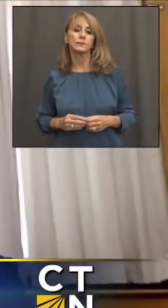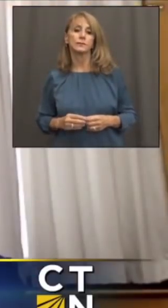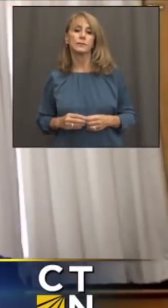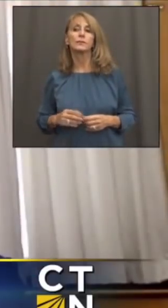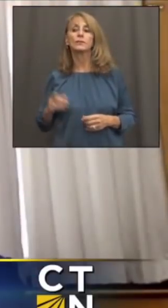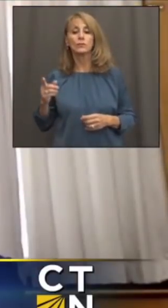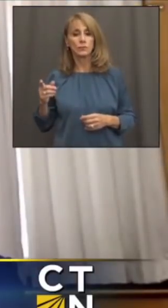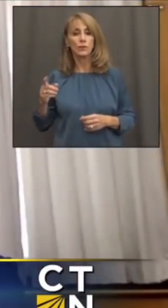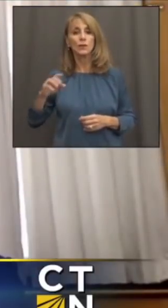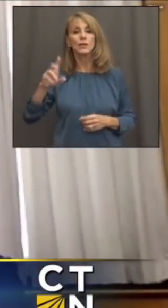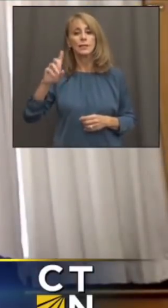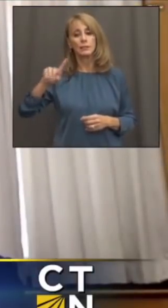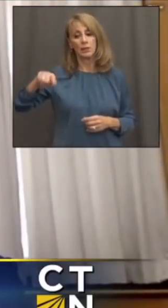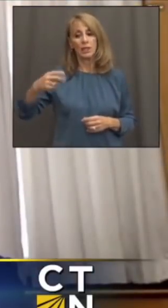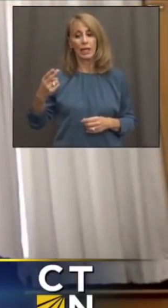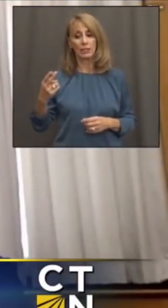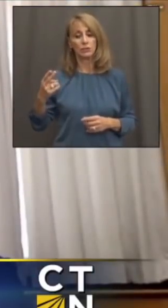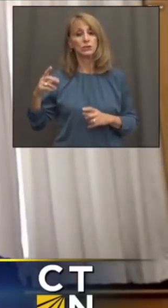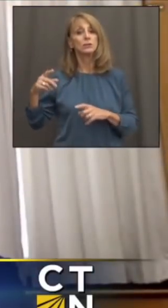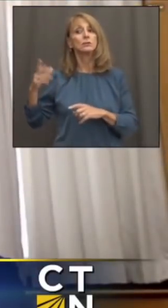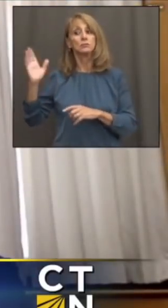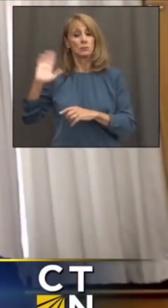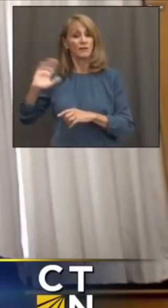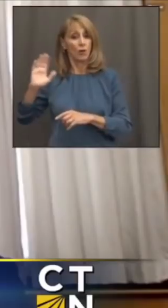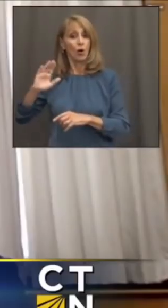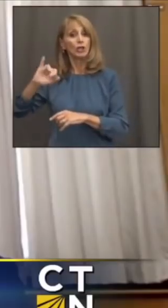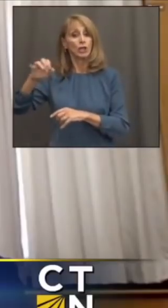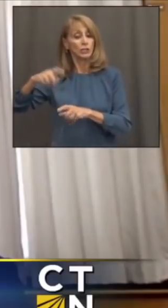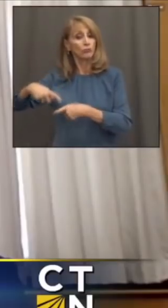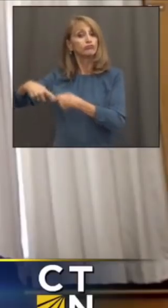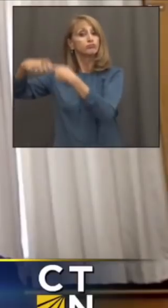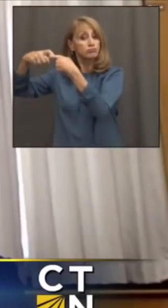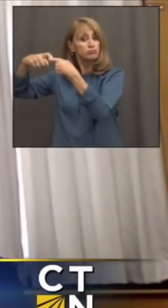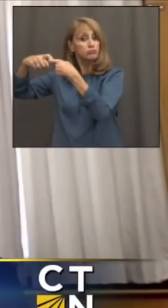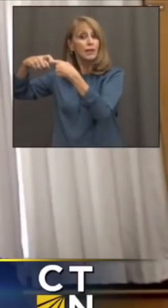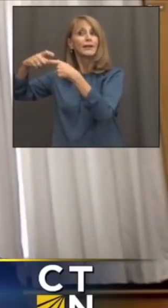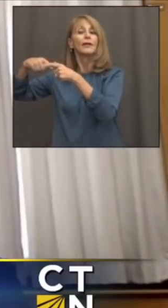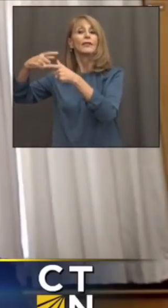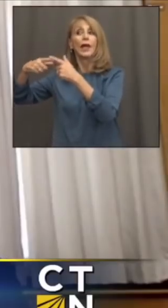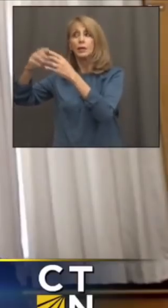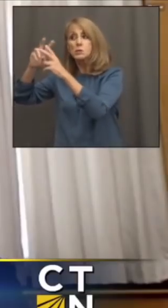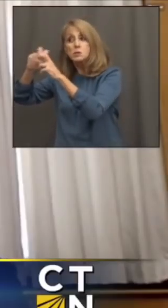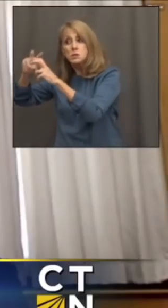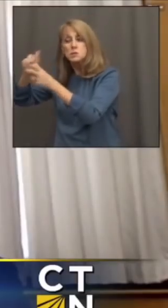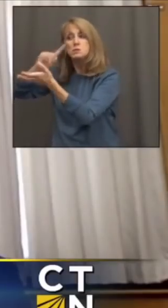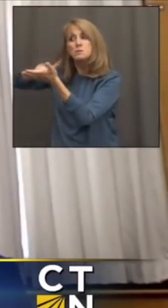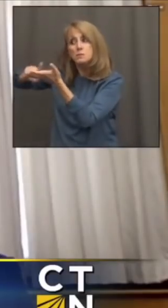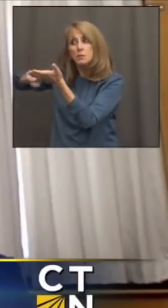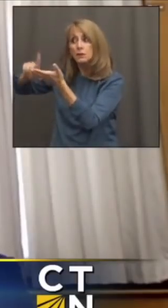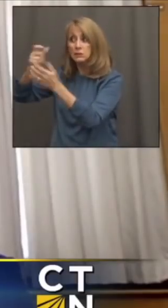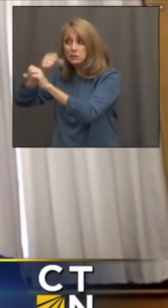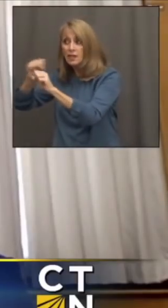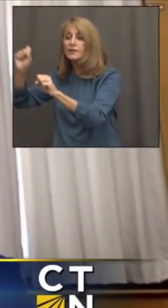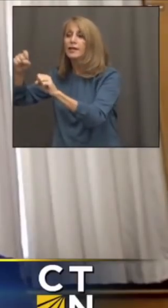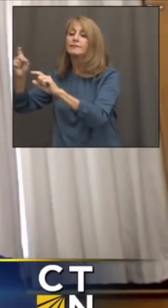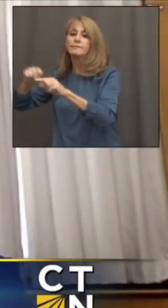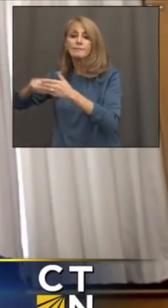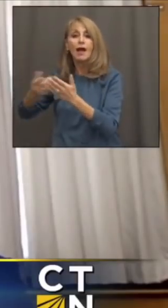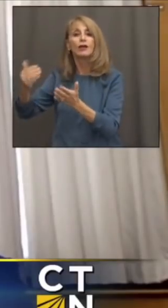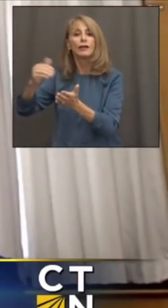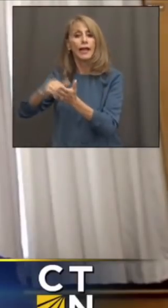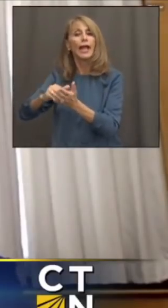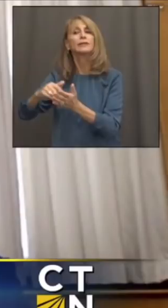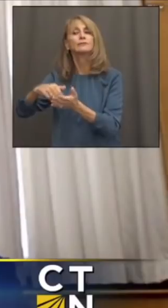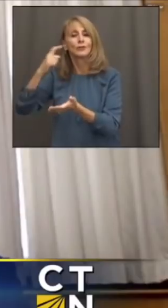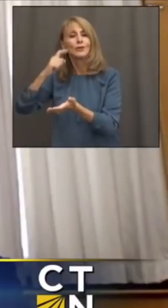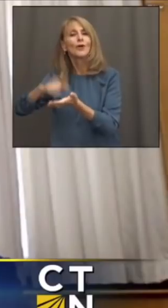has been increasing each day since the pause was lifted. Yesterday, there was over 500 vaccinations of J&J. And then we know, I think, Hartford